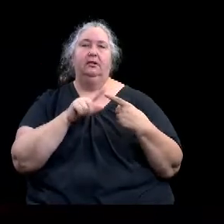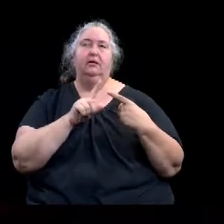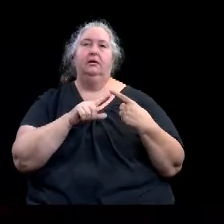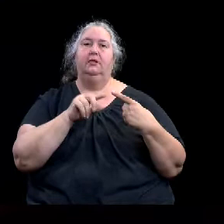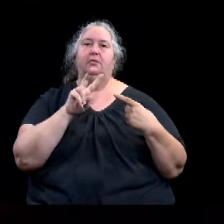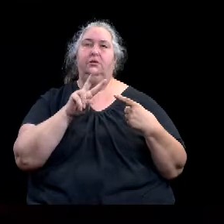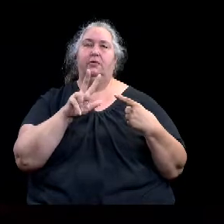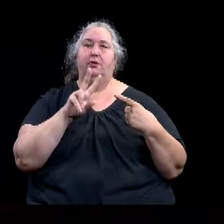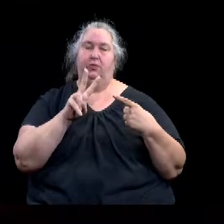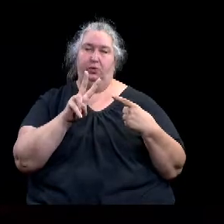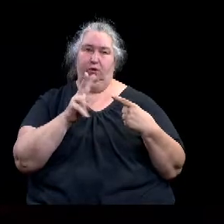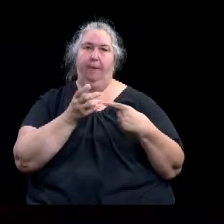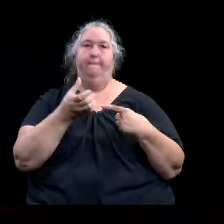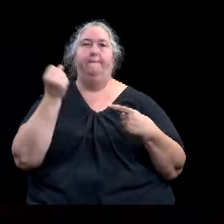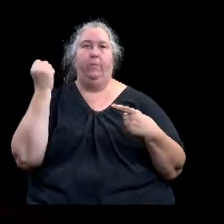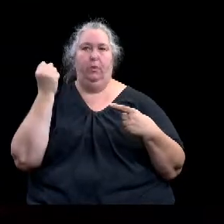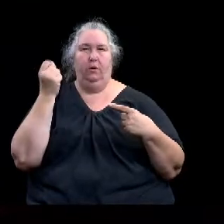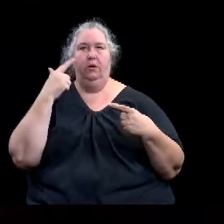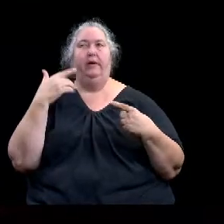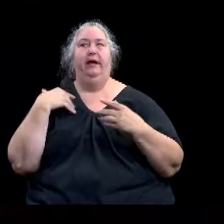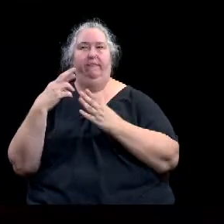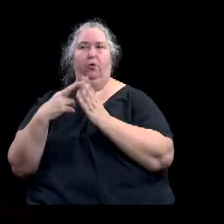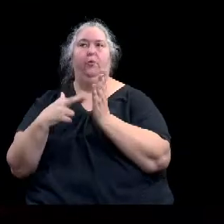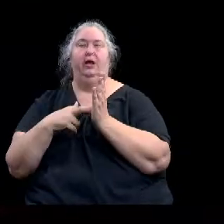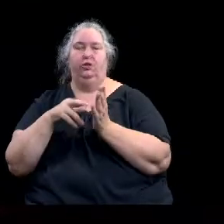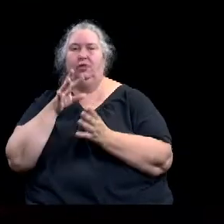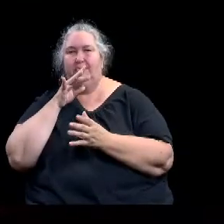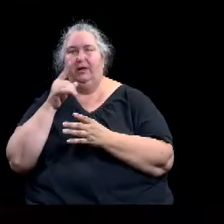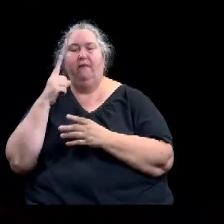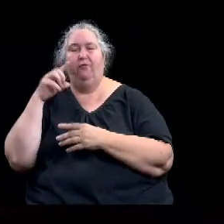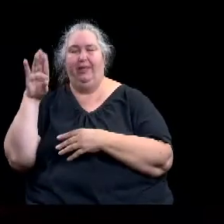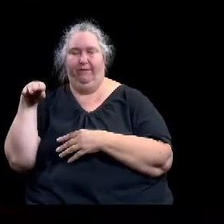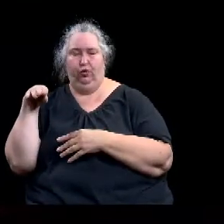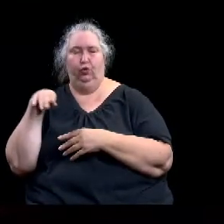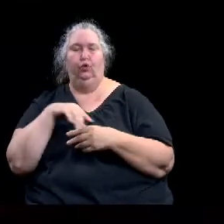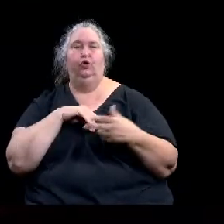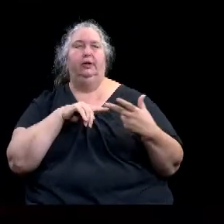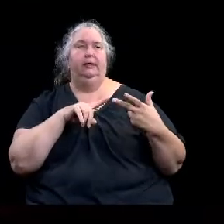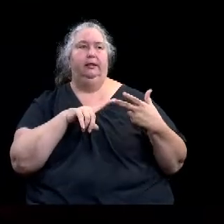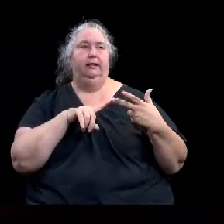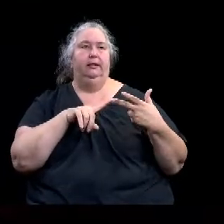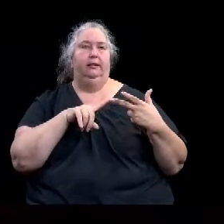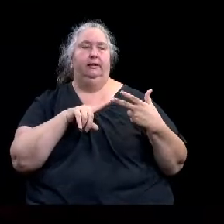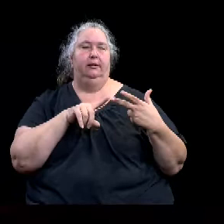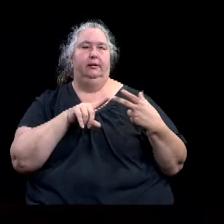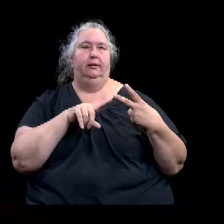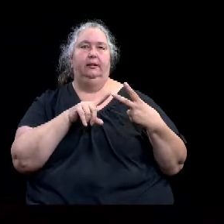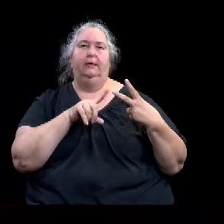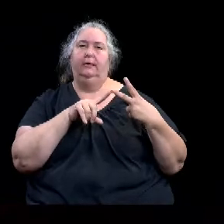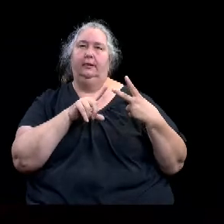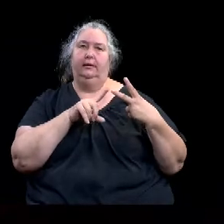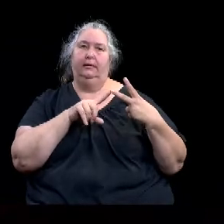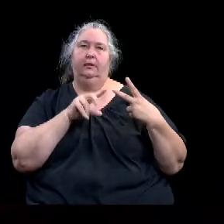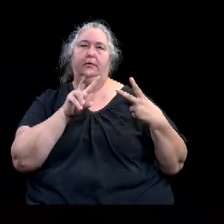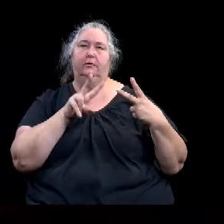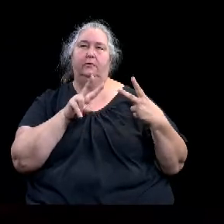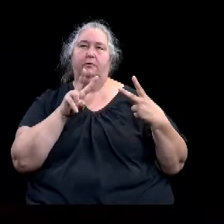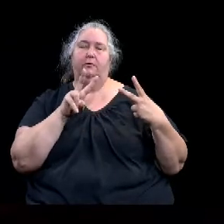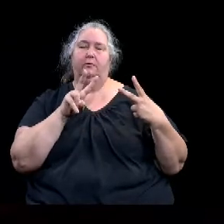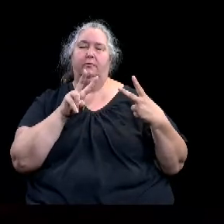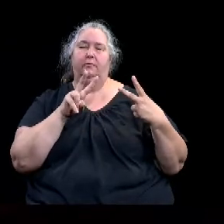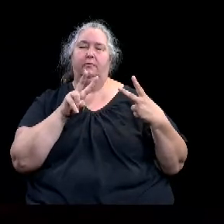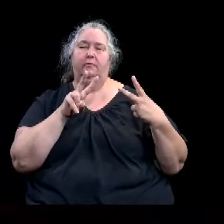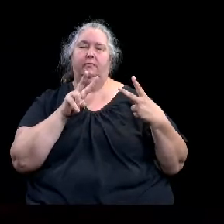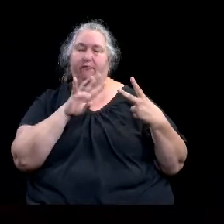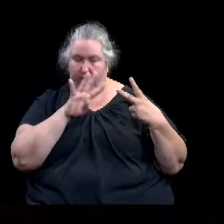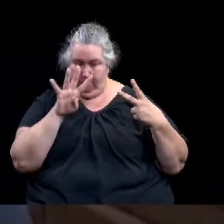244, um, is pulled because it will need a special language when making a motion on that item. Very good.